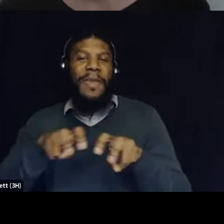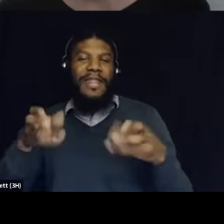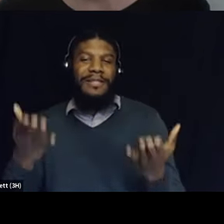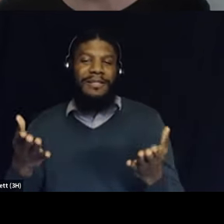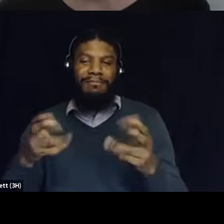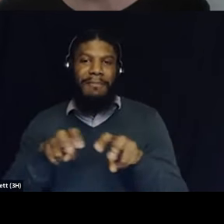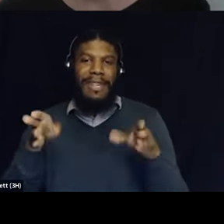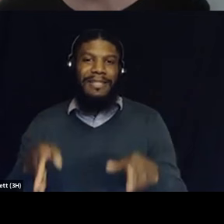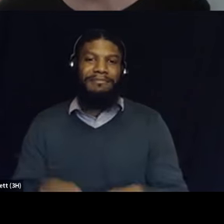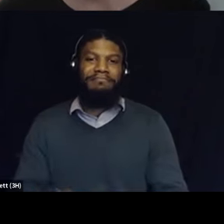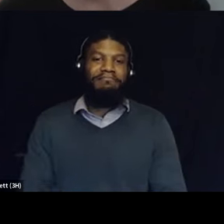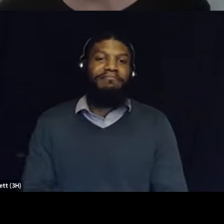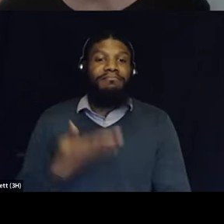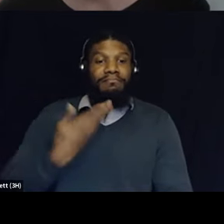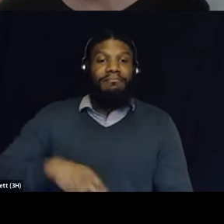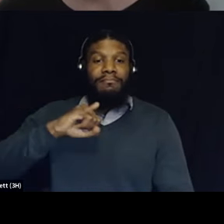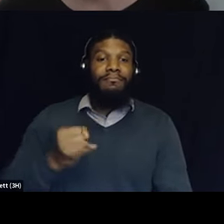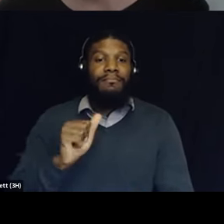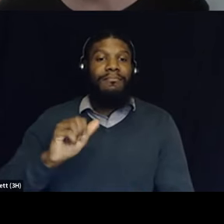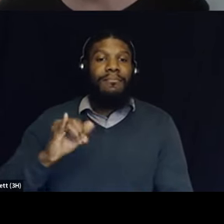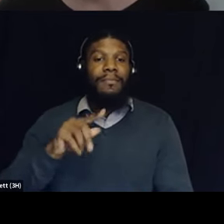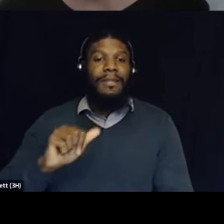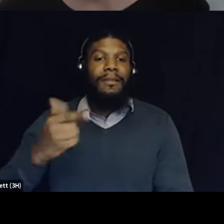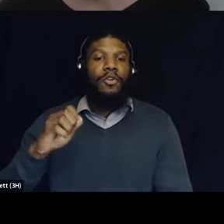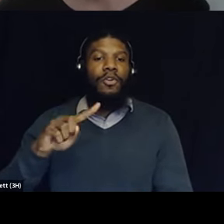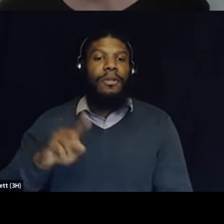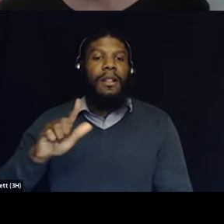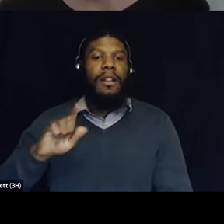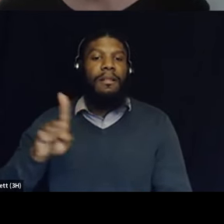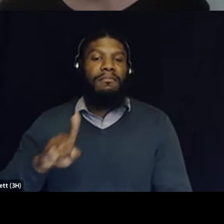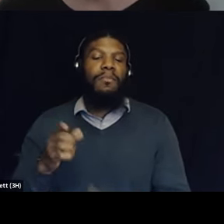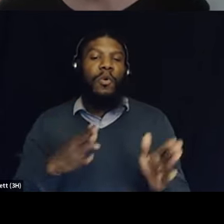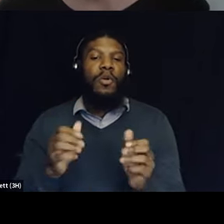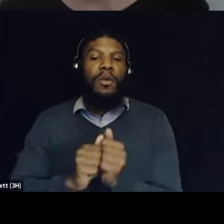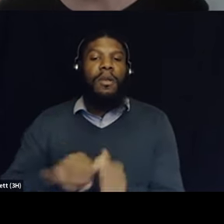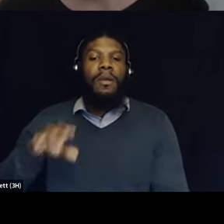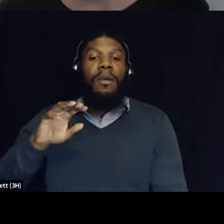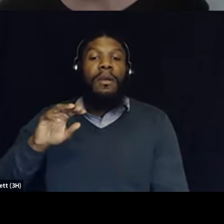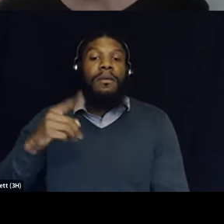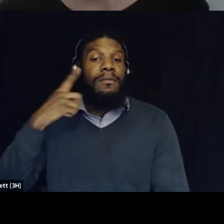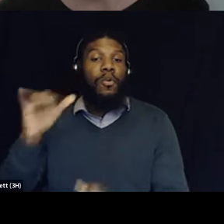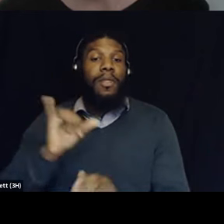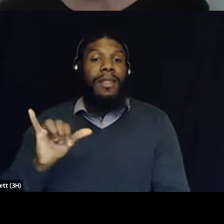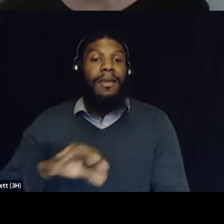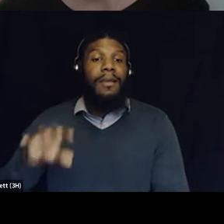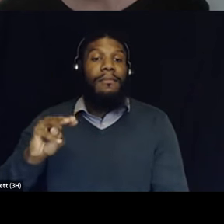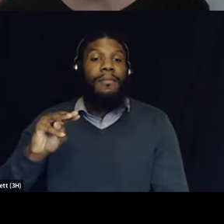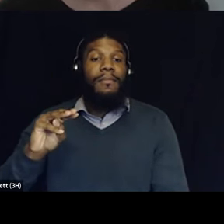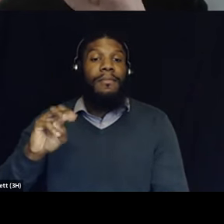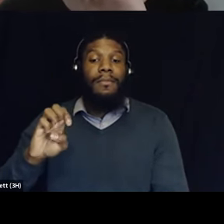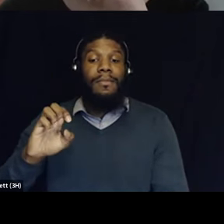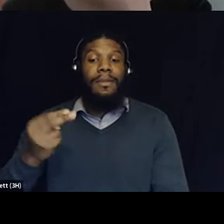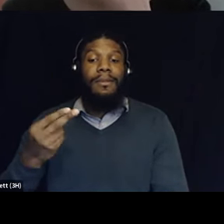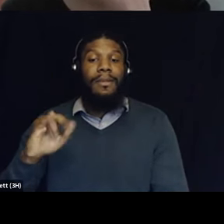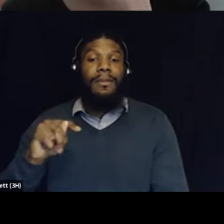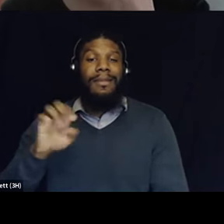As was said, my name is Jacinta Gonzalez. I'm an organizer with Mi Gente, and Mi Gente is a national